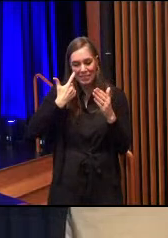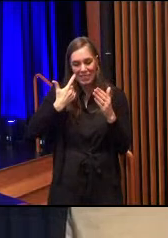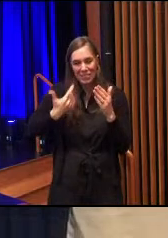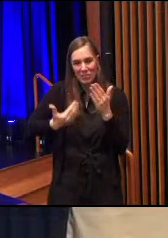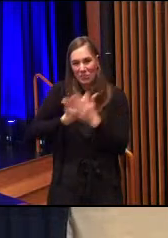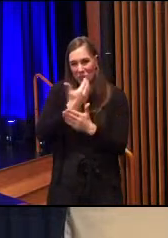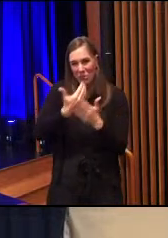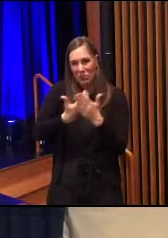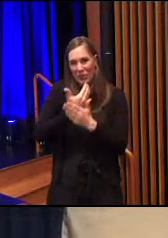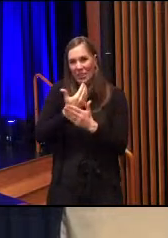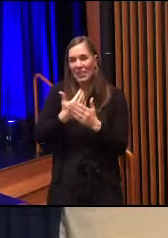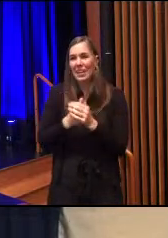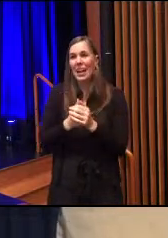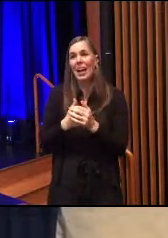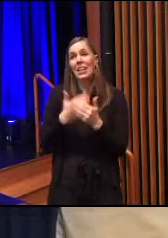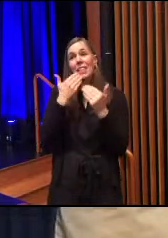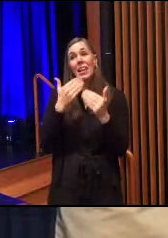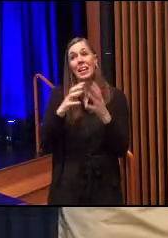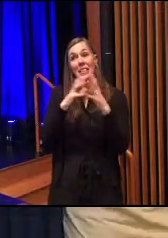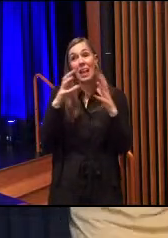I have a lot of people to thank.